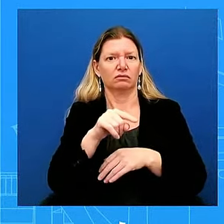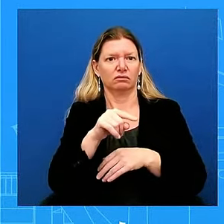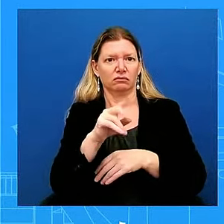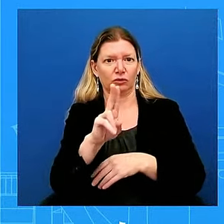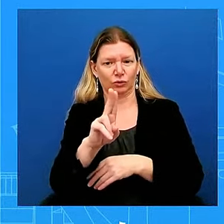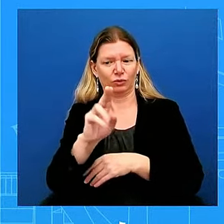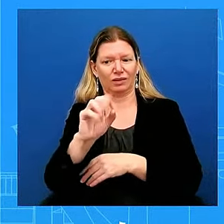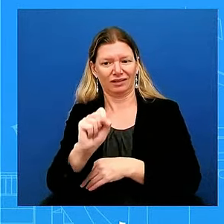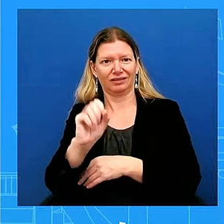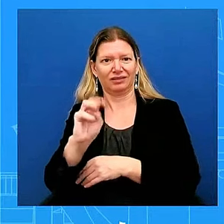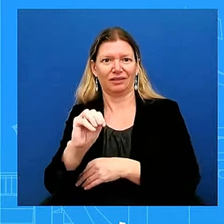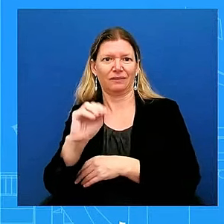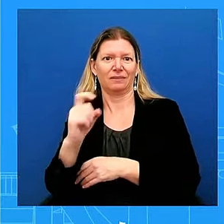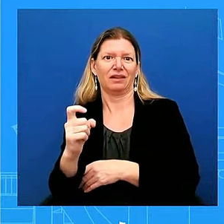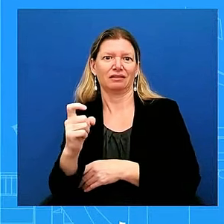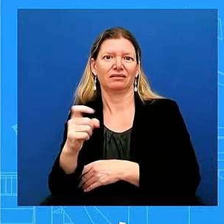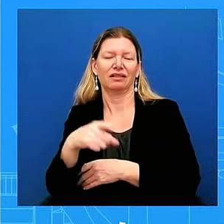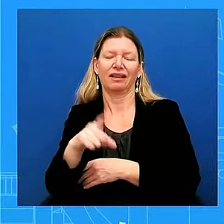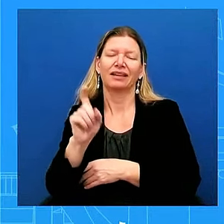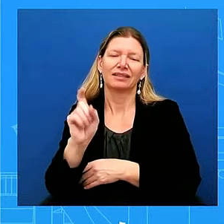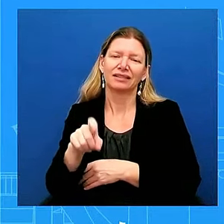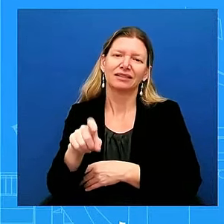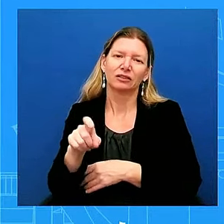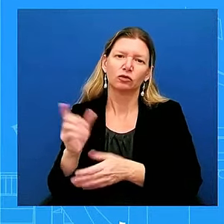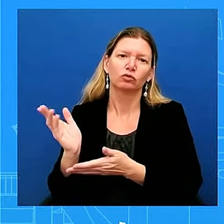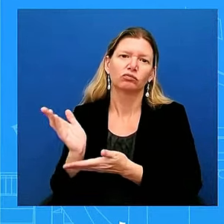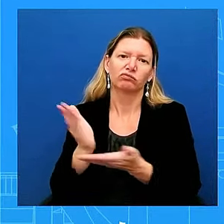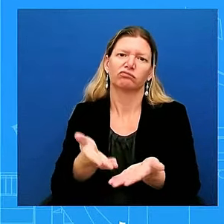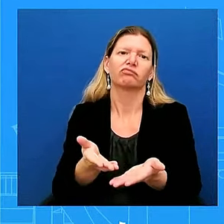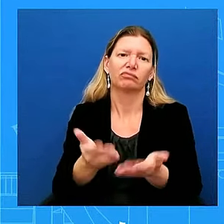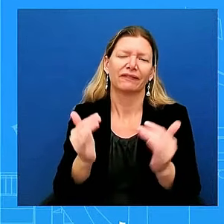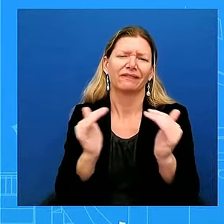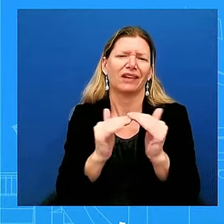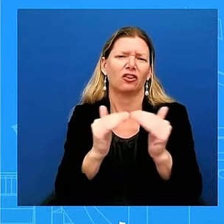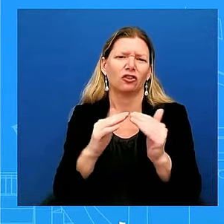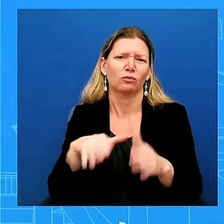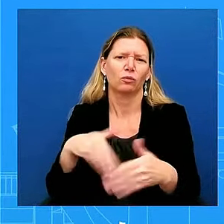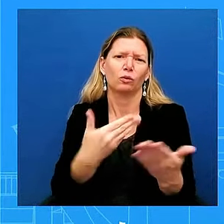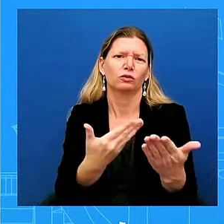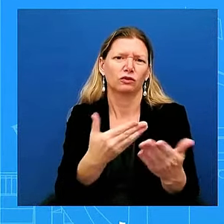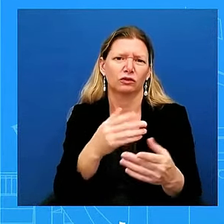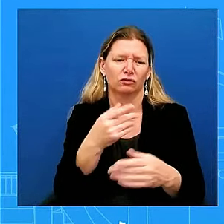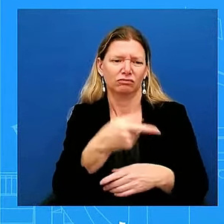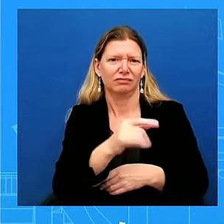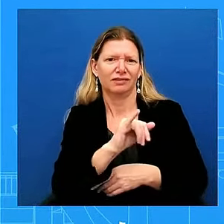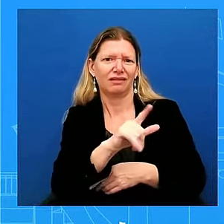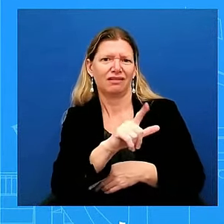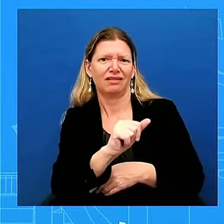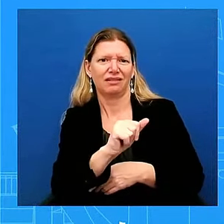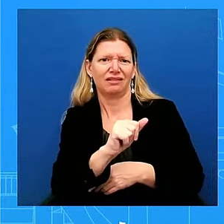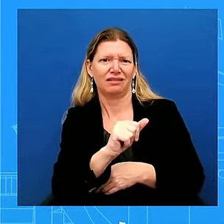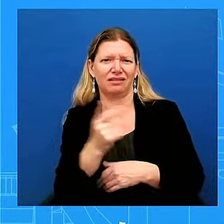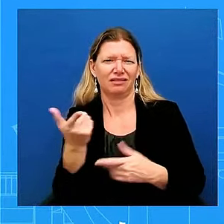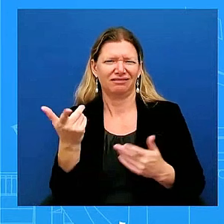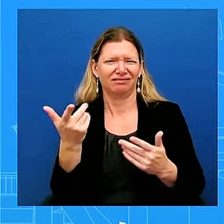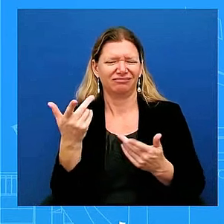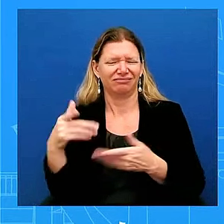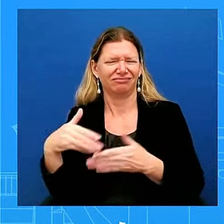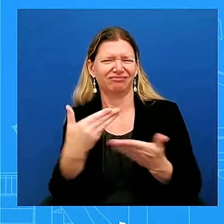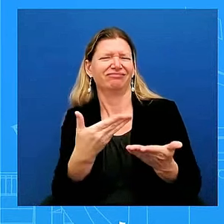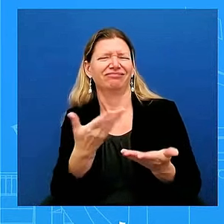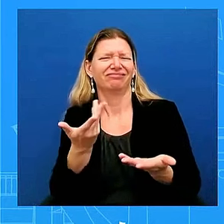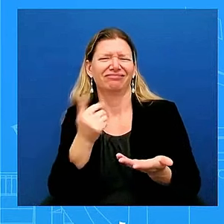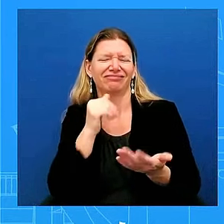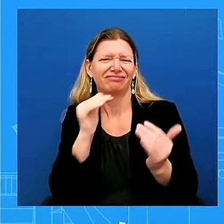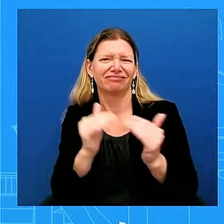fair proposal to ILA. Outside of that, I don't have anything else to share. But I think our – I